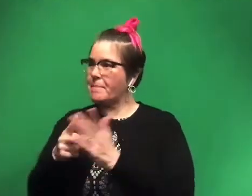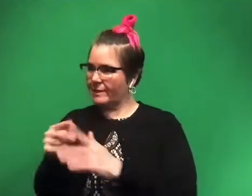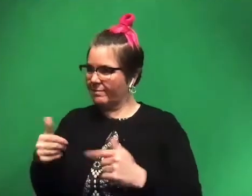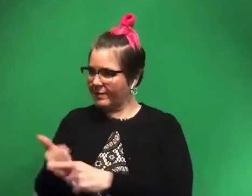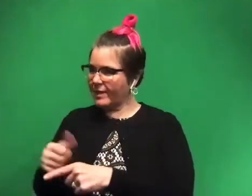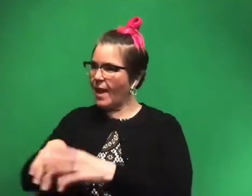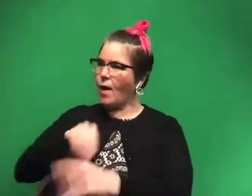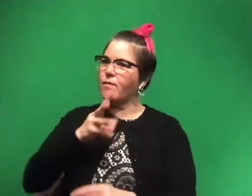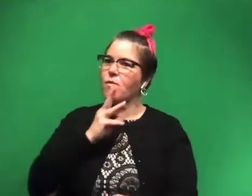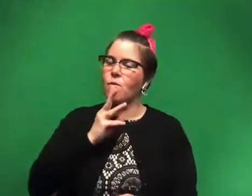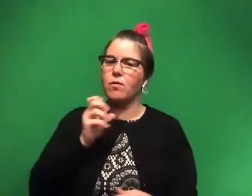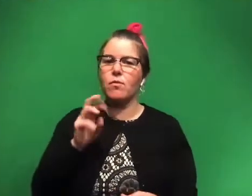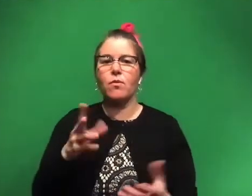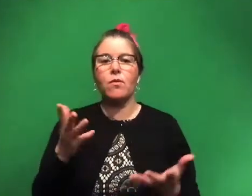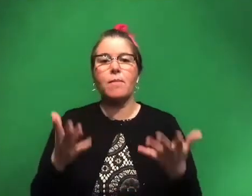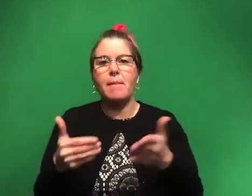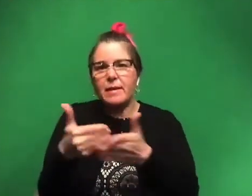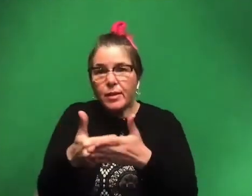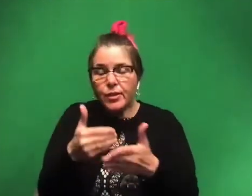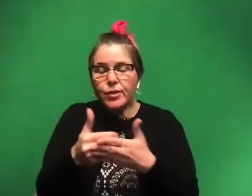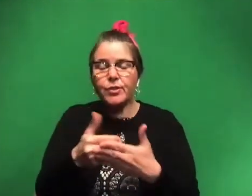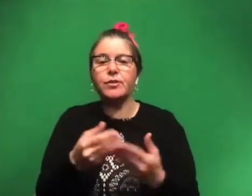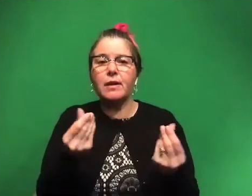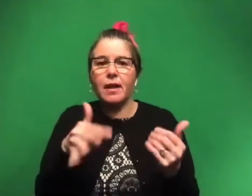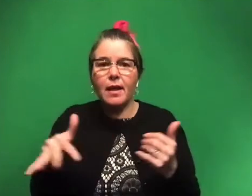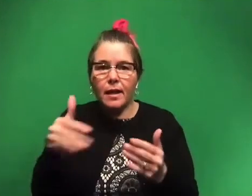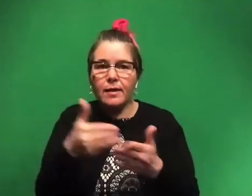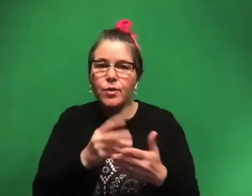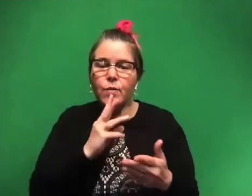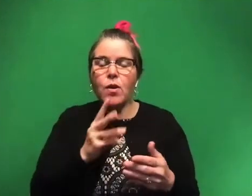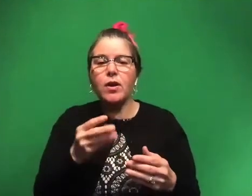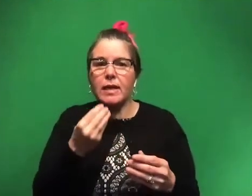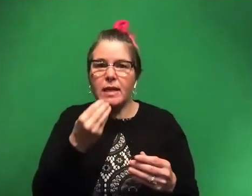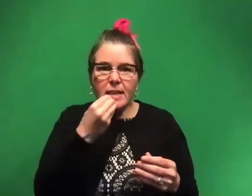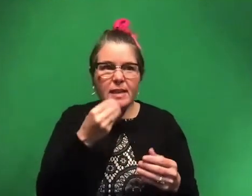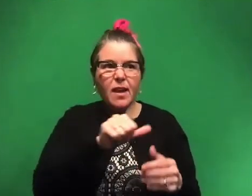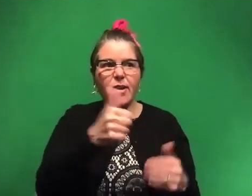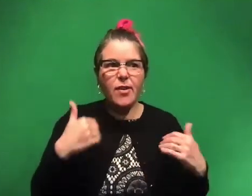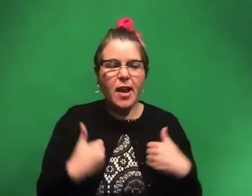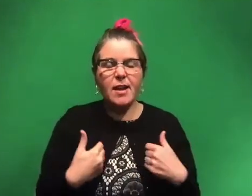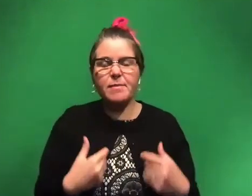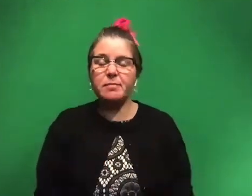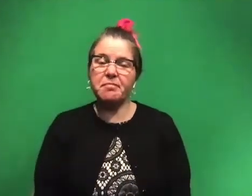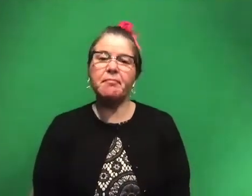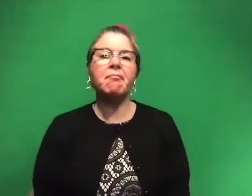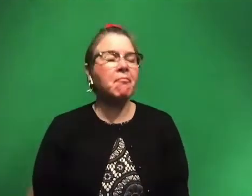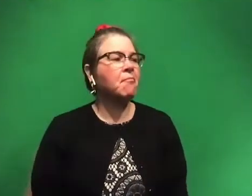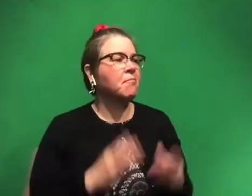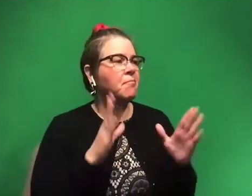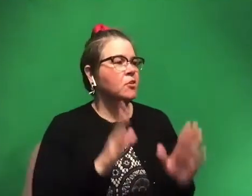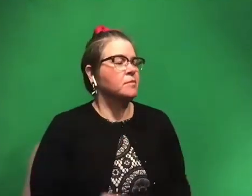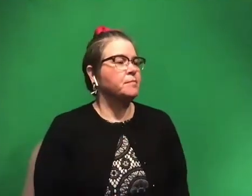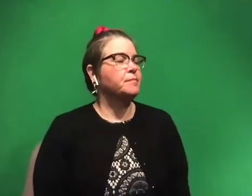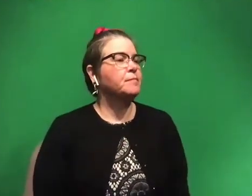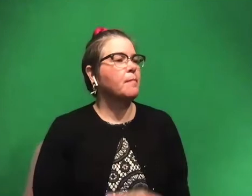maybe that animal is nearby the water and is eating that other, other animal. Right. Awesome. Um,